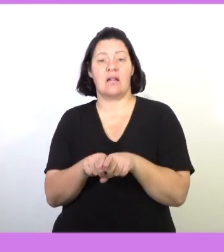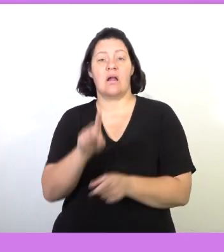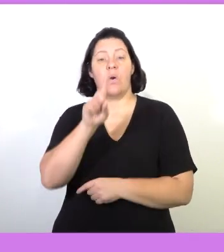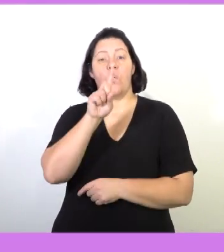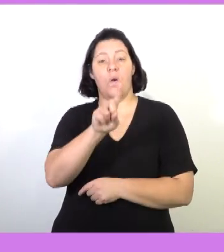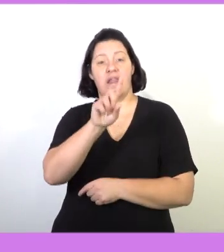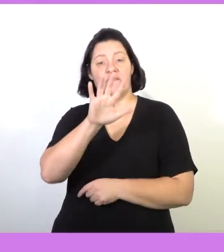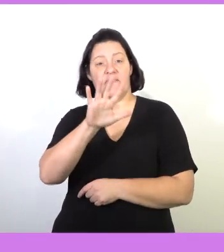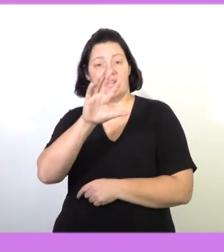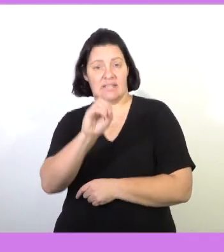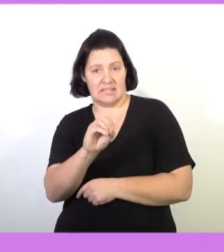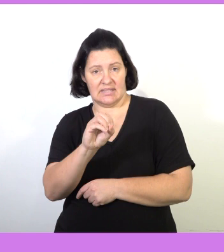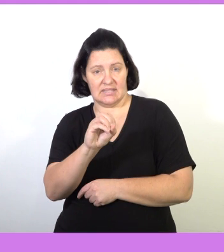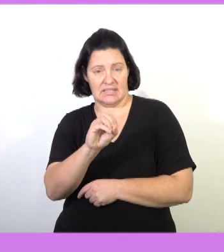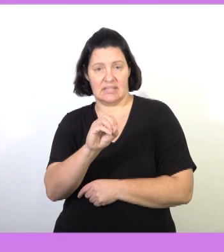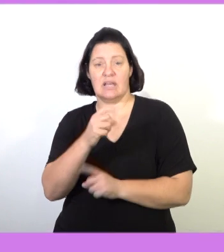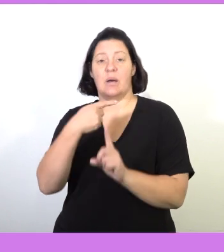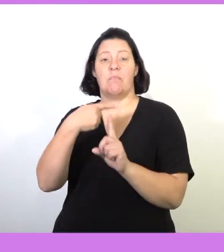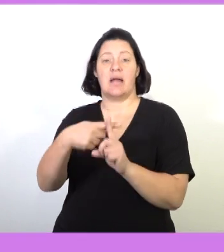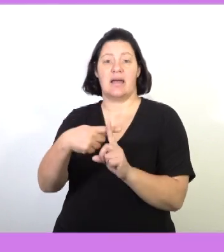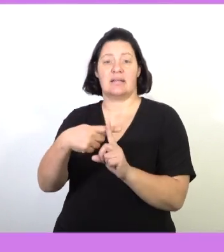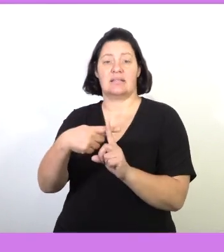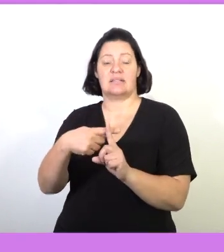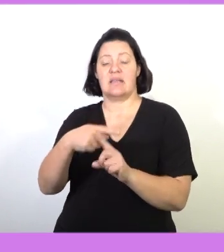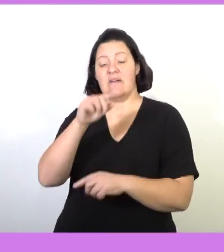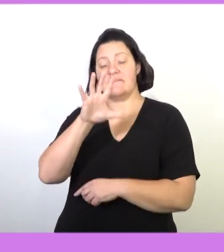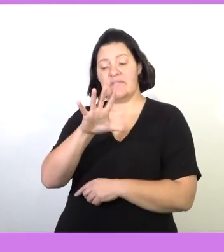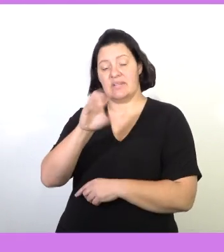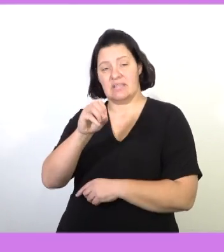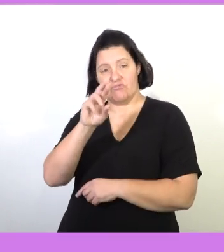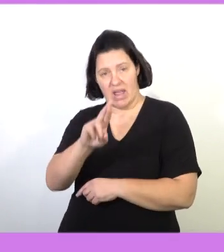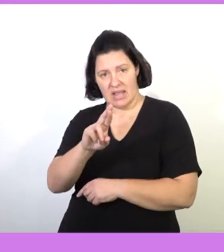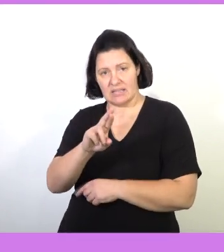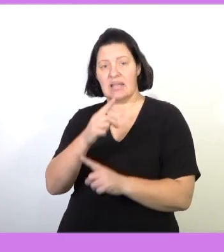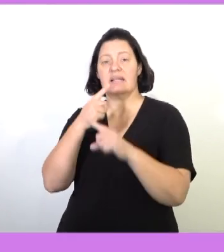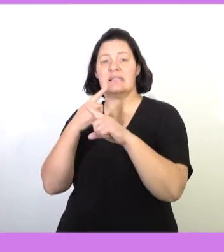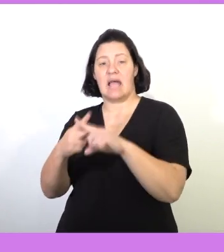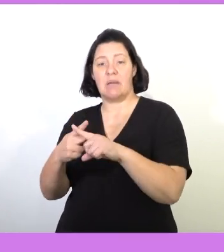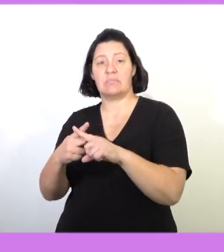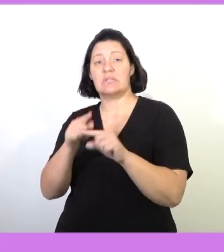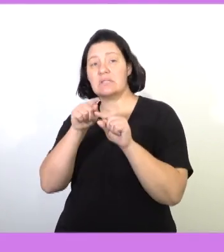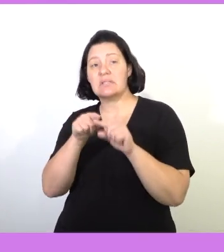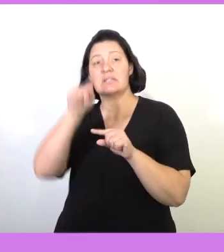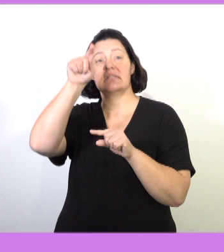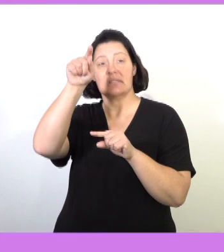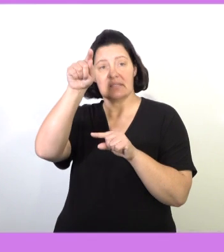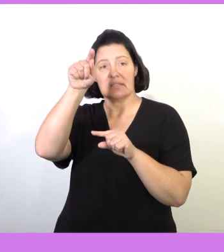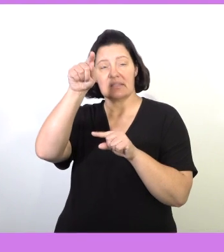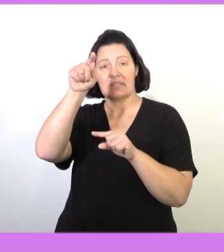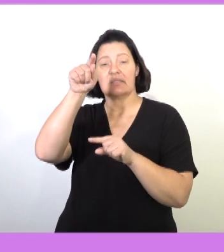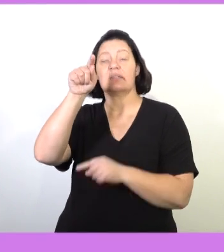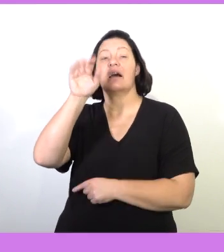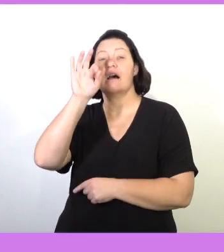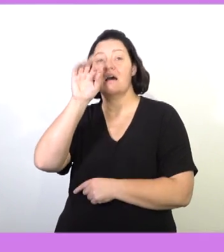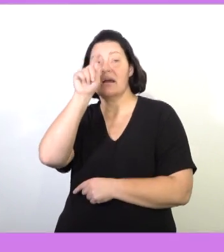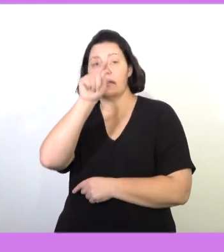150 plus 50 rands multiplied by, don't forget that we